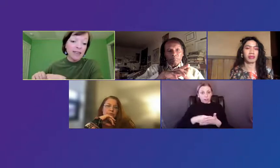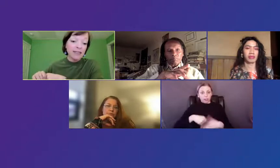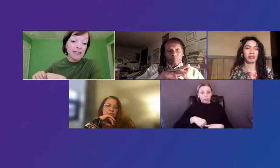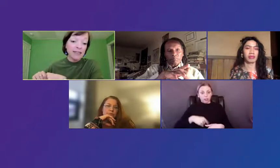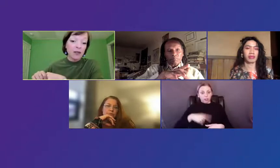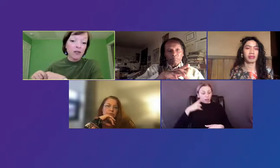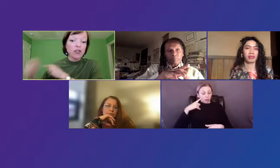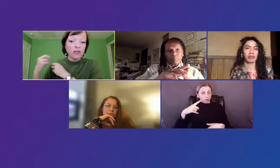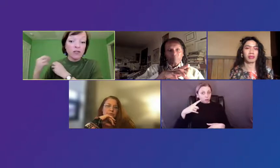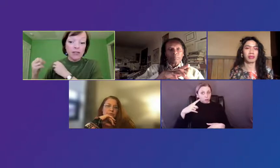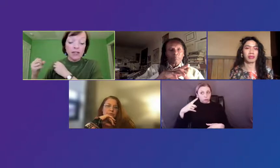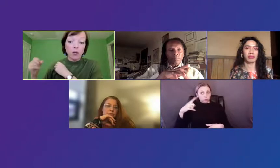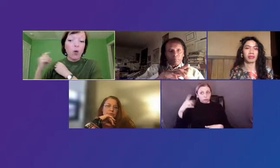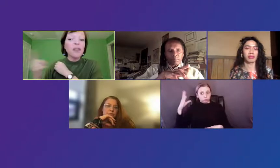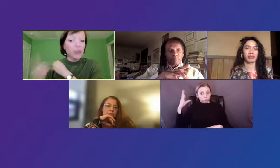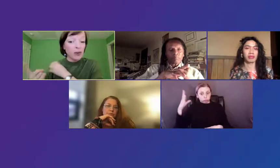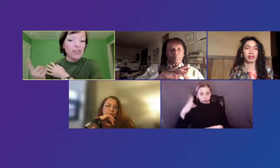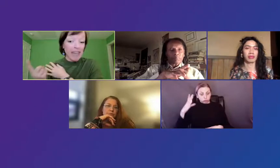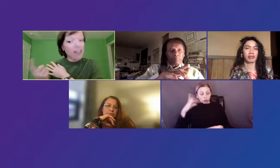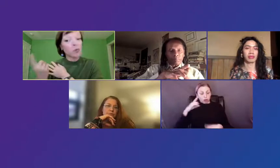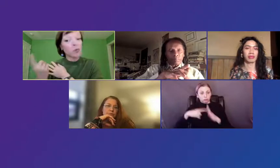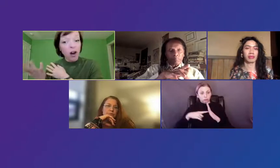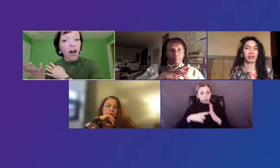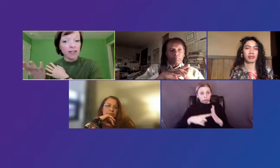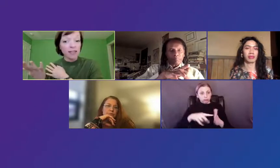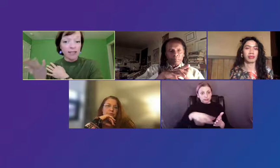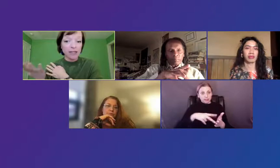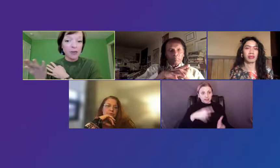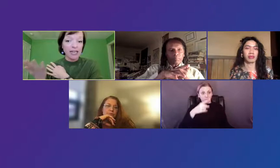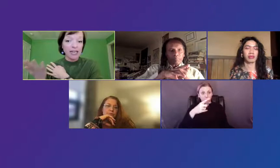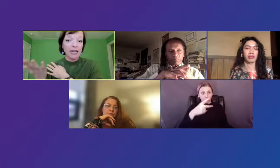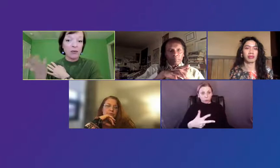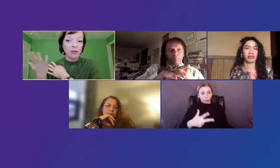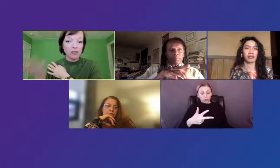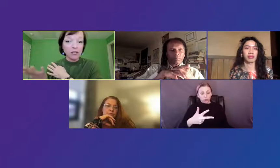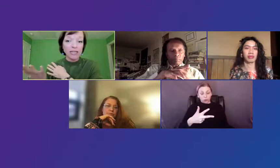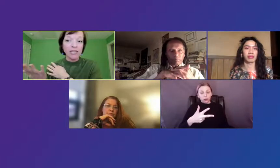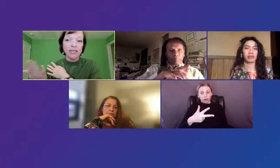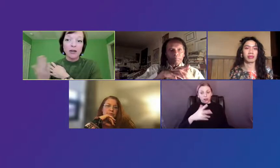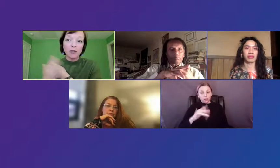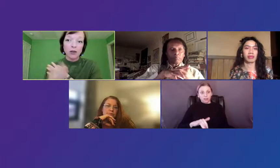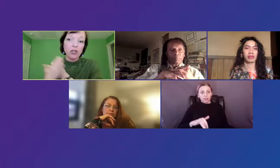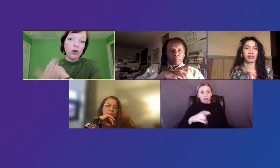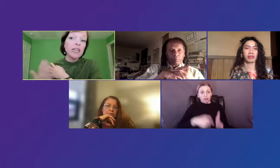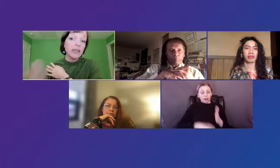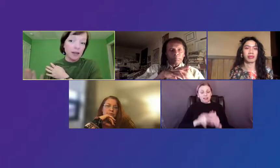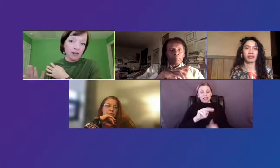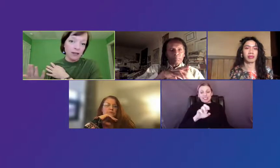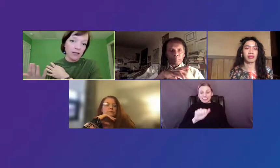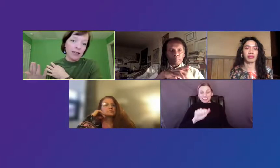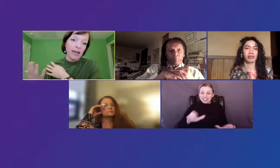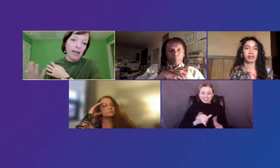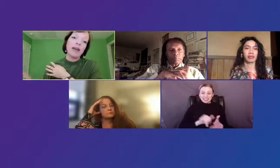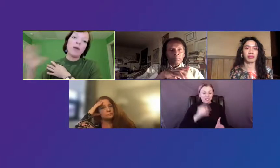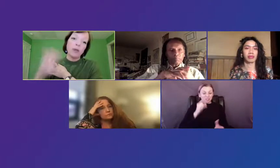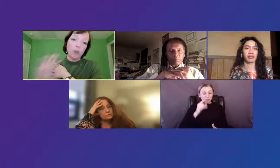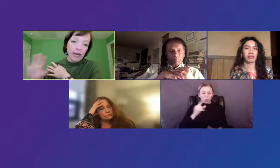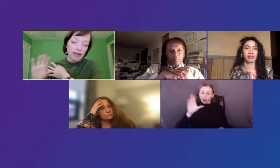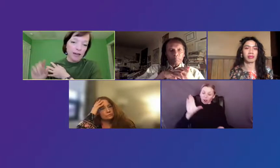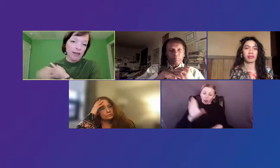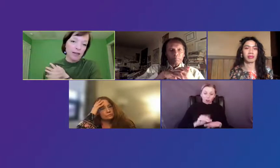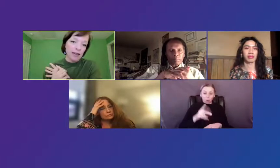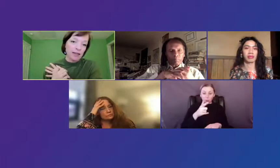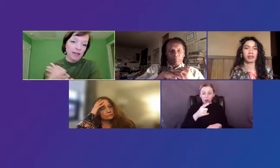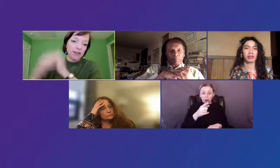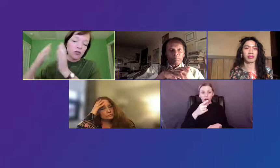present dance for, you know, one third of the actual cost, that's what the NEA was doing for 30 years. And that went